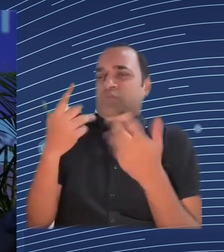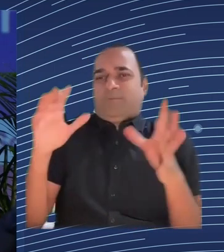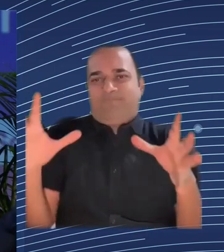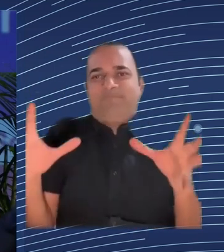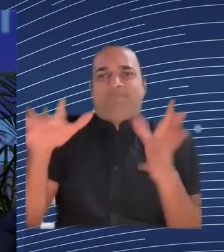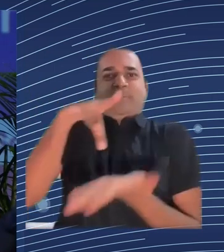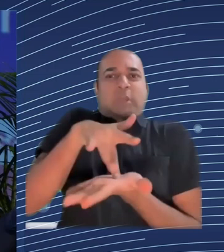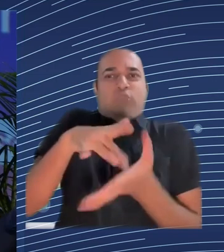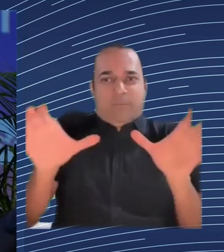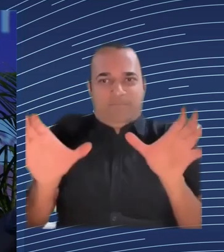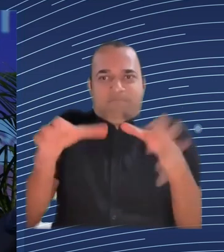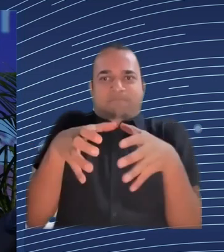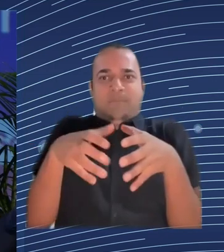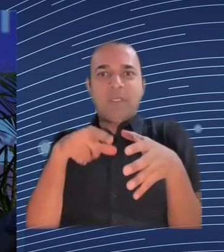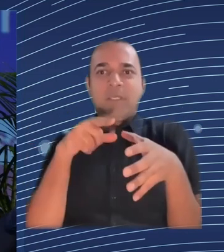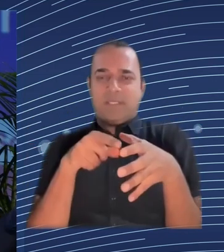people have been misidentified